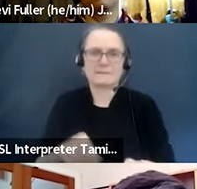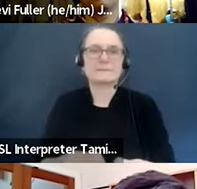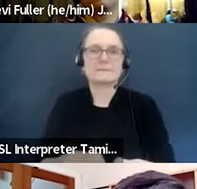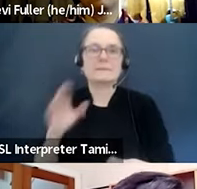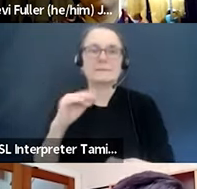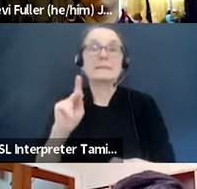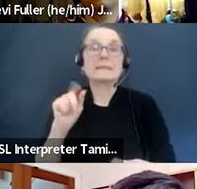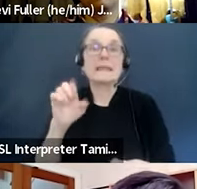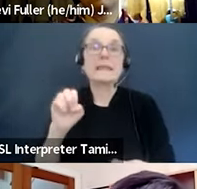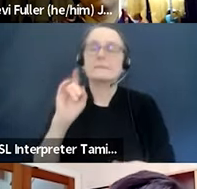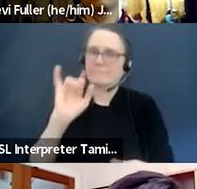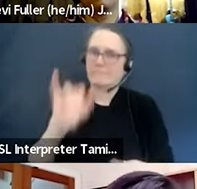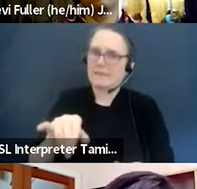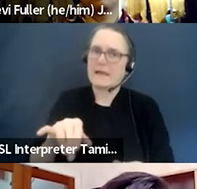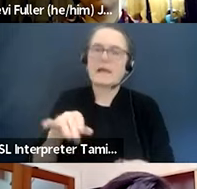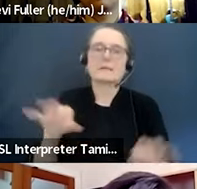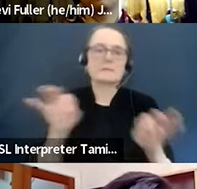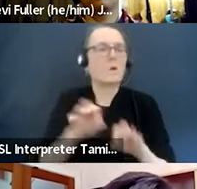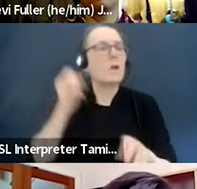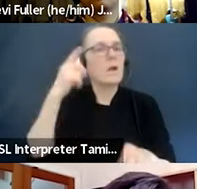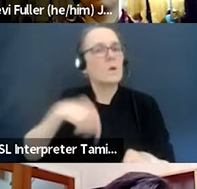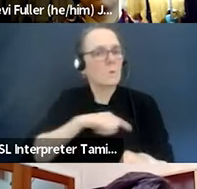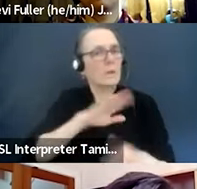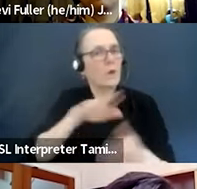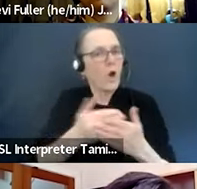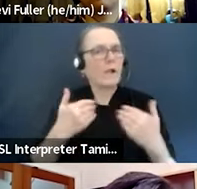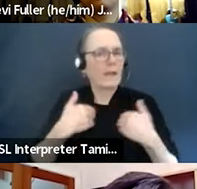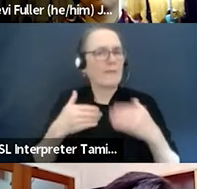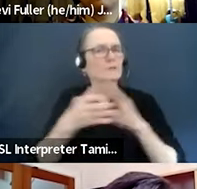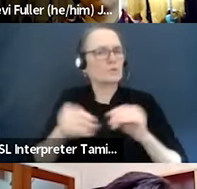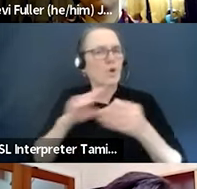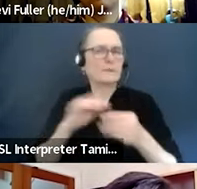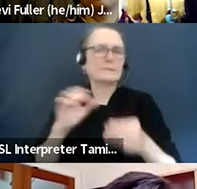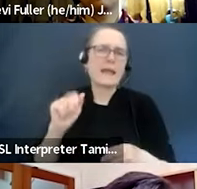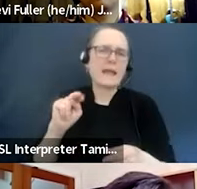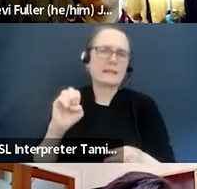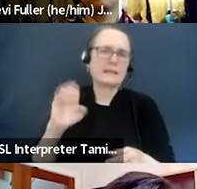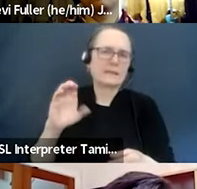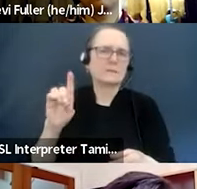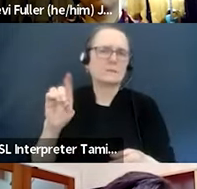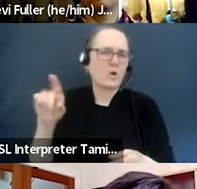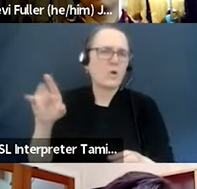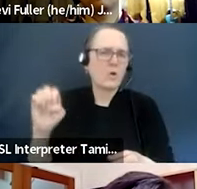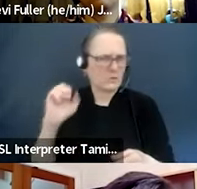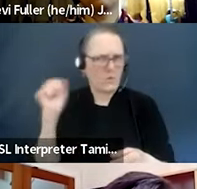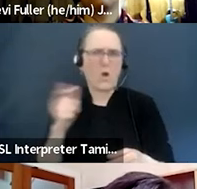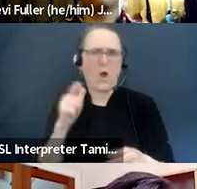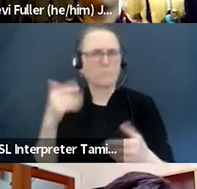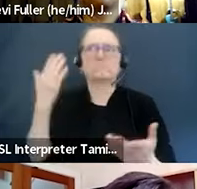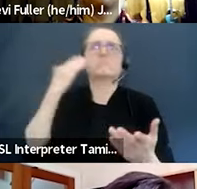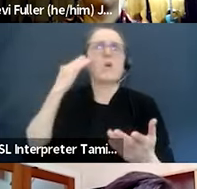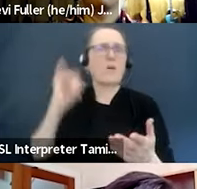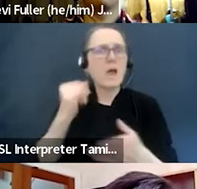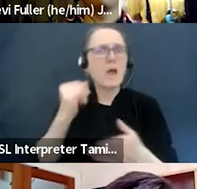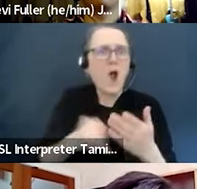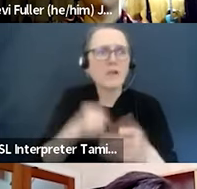know anecdotally. Right. It's very hard to ignore that. I have it pulled up next to me just because it like I have two screens and why not.